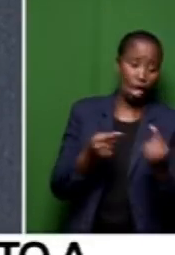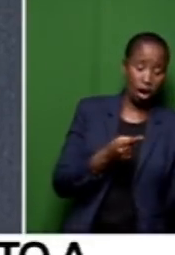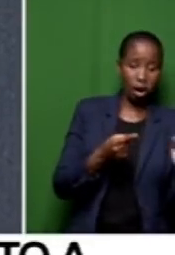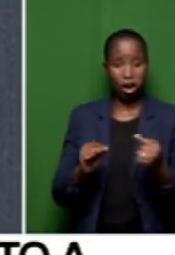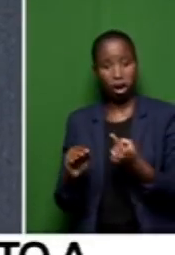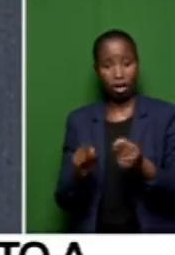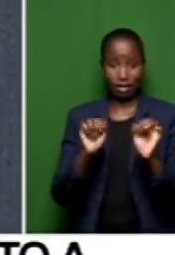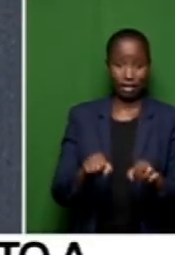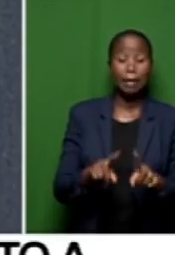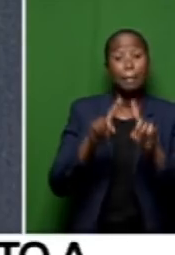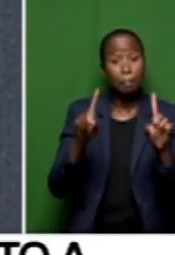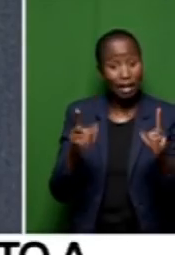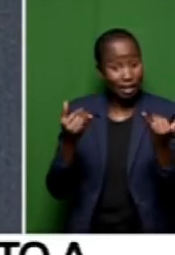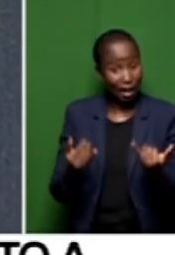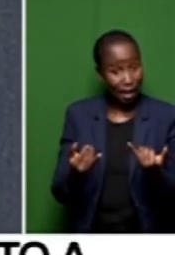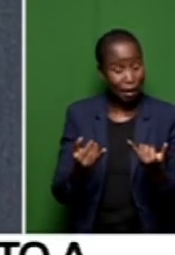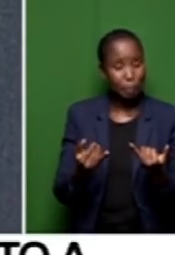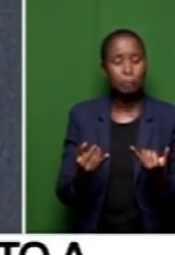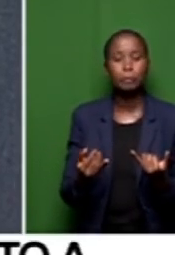but the issue starts with the voters.